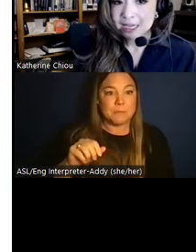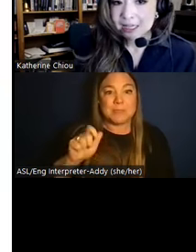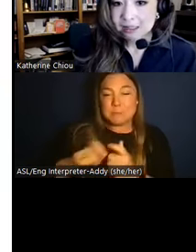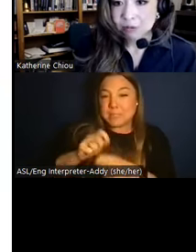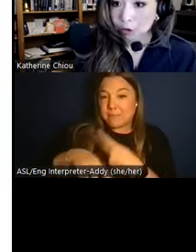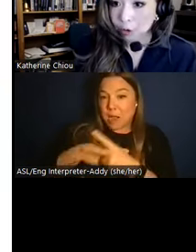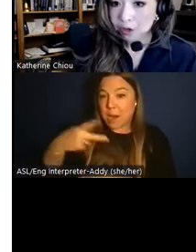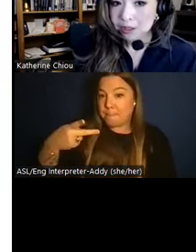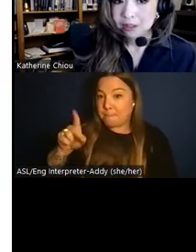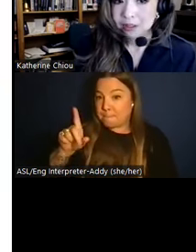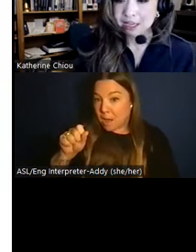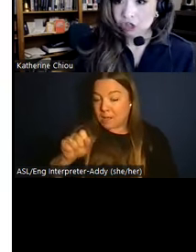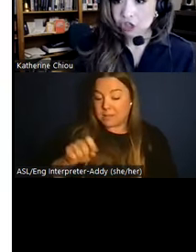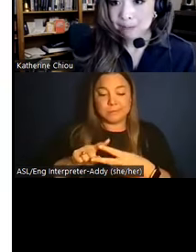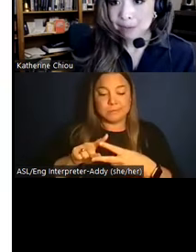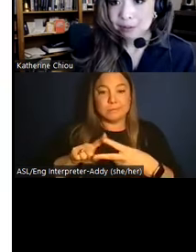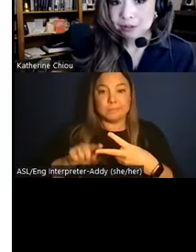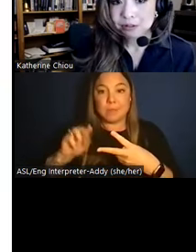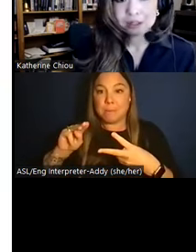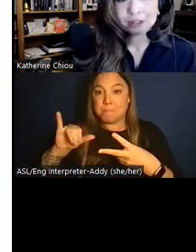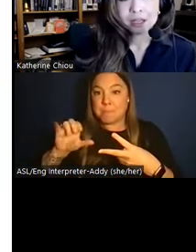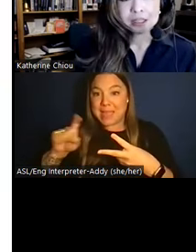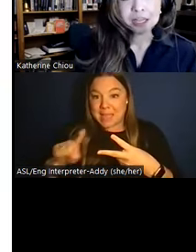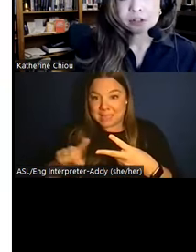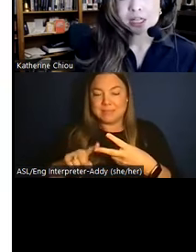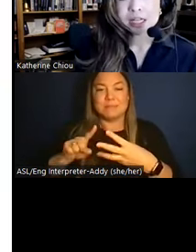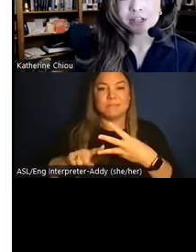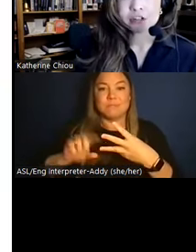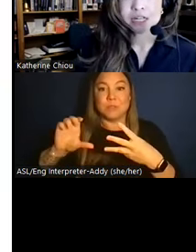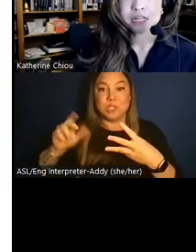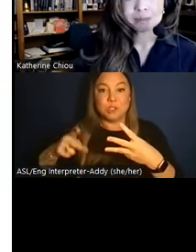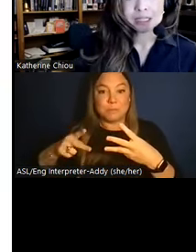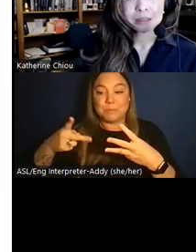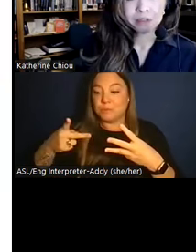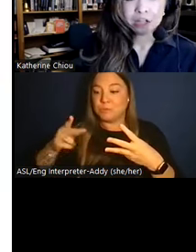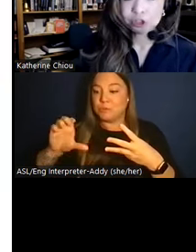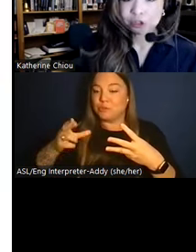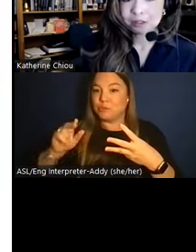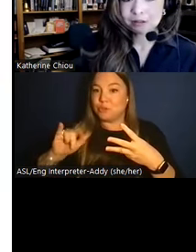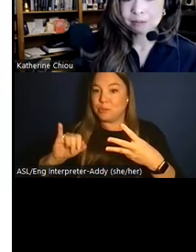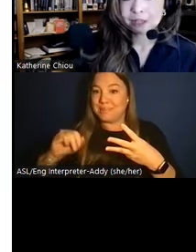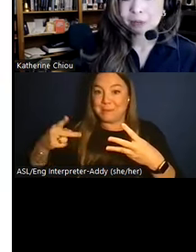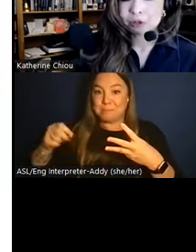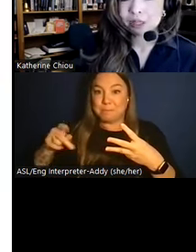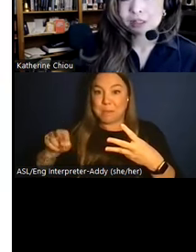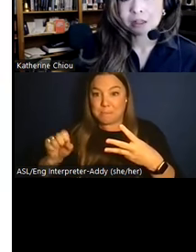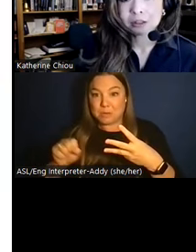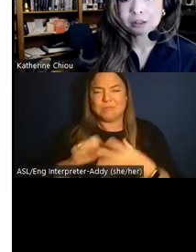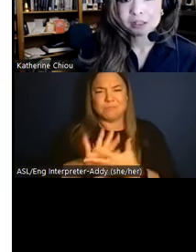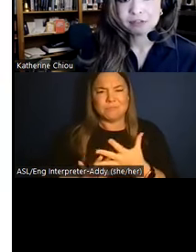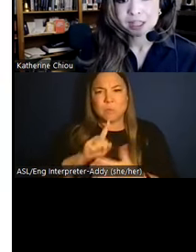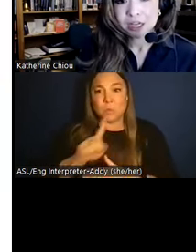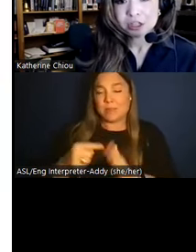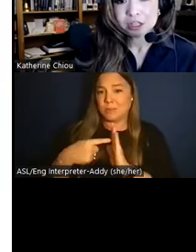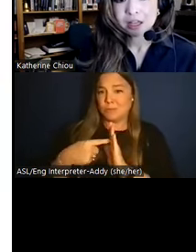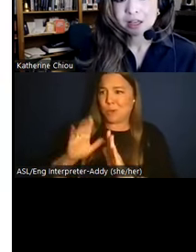maize or corn and chili peppers, the diversity of ingredients speaks volumes about the Moche's culinary